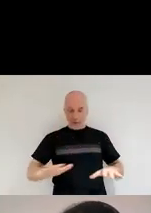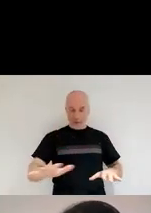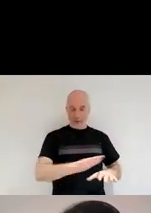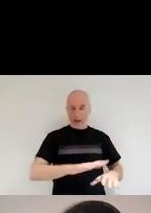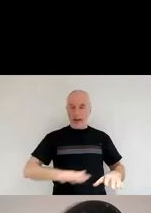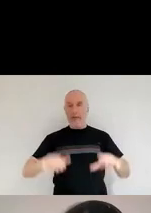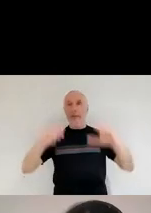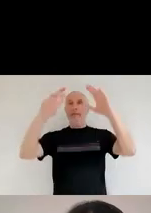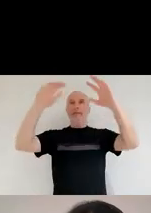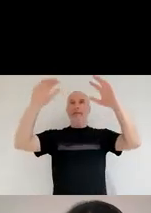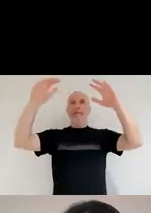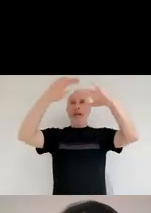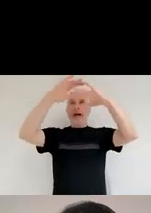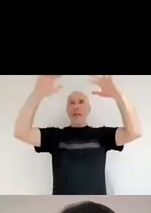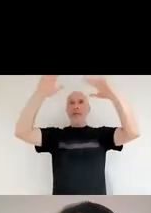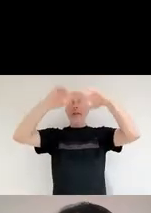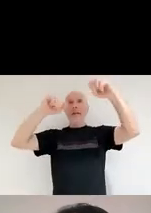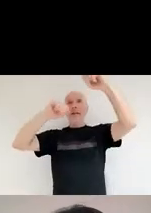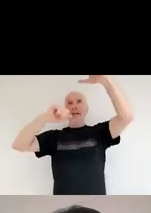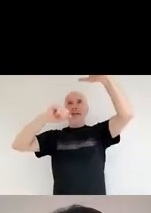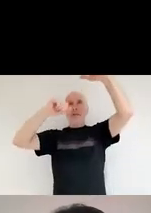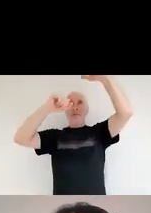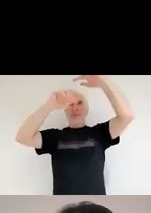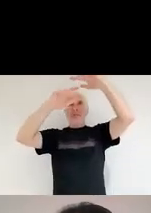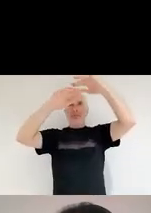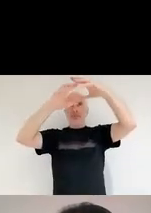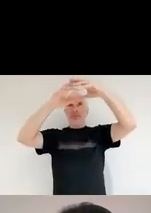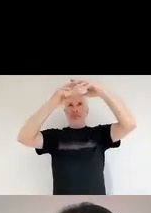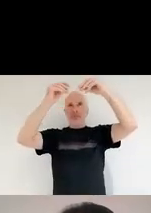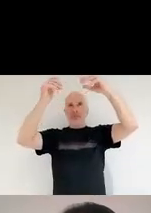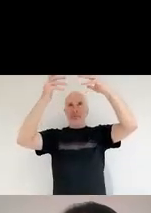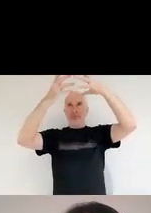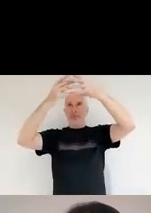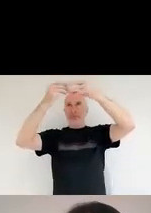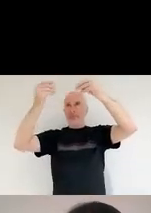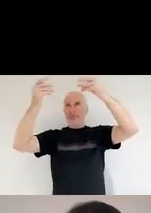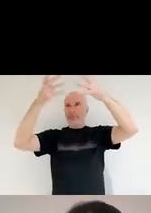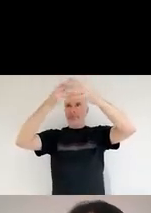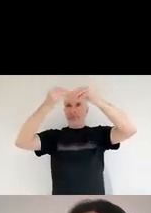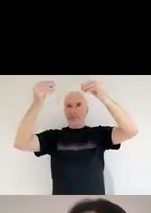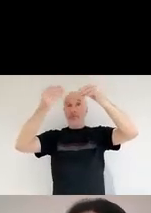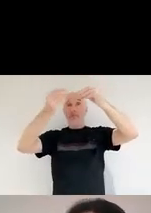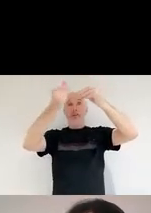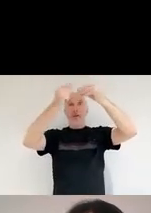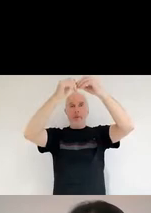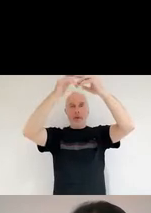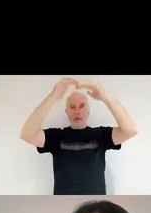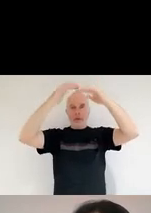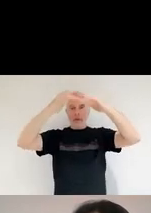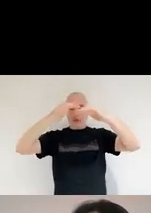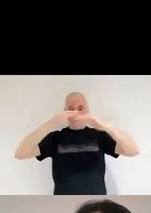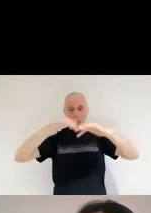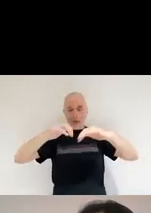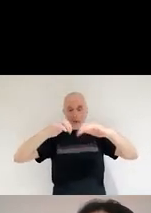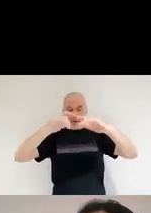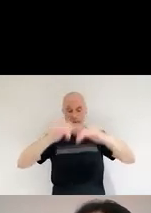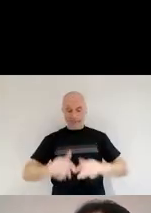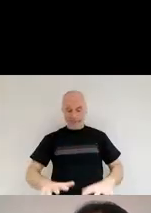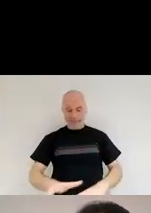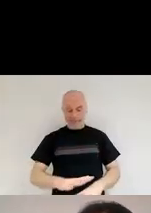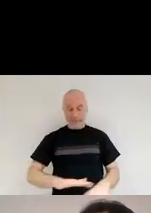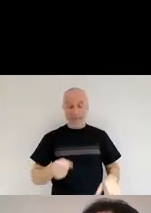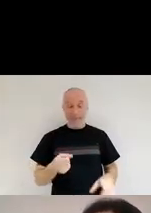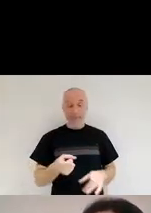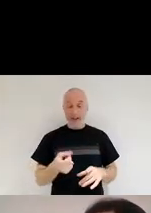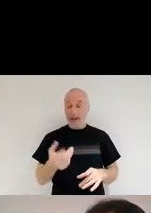in the atmosphere as it's falling. But we have sent basically airplanes with very sticky nets